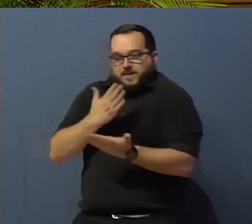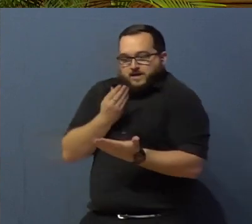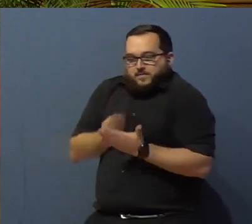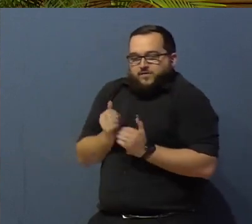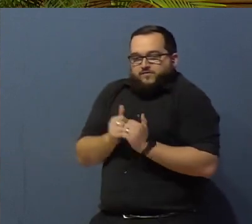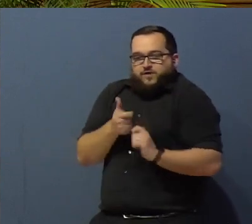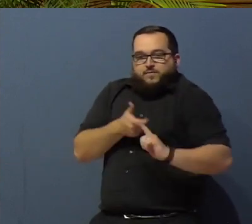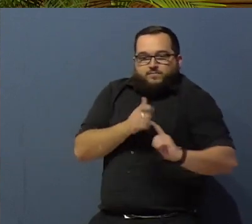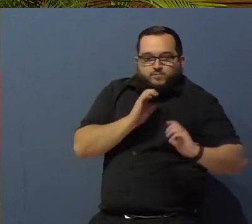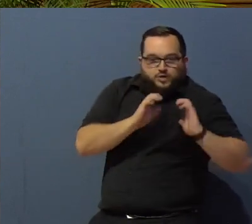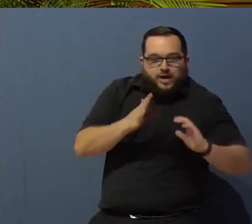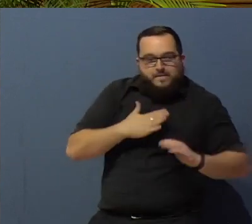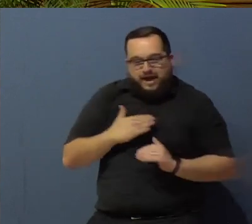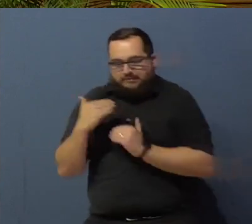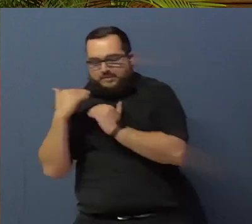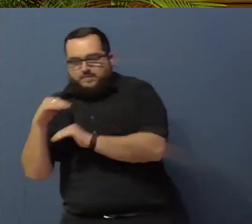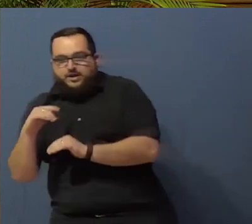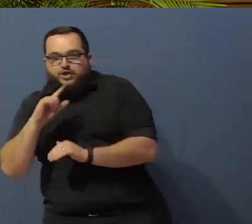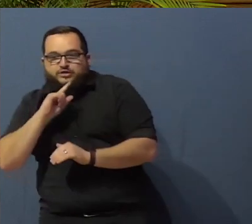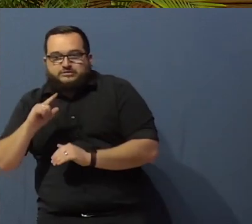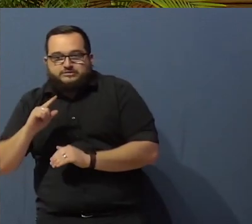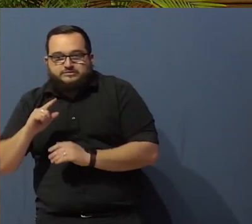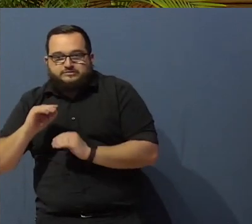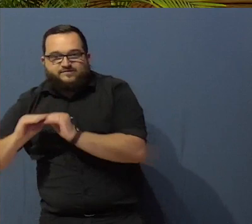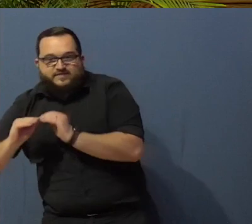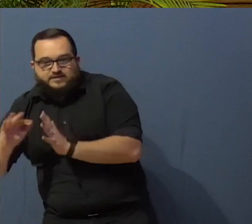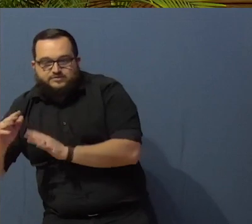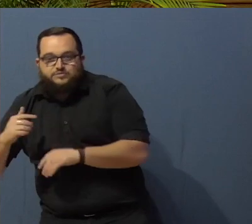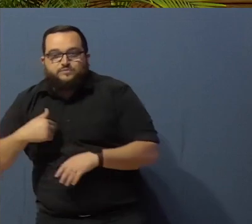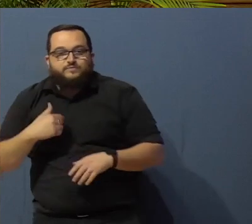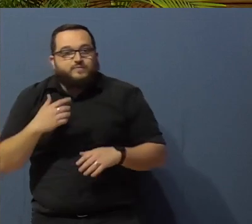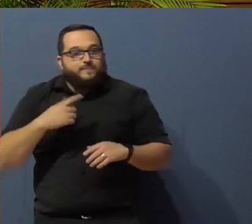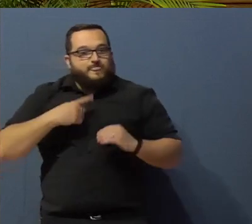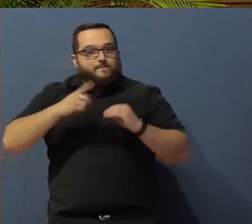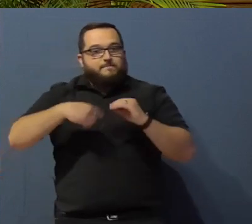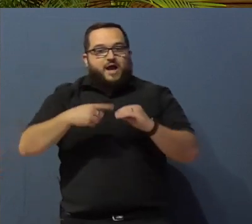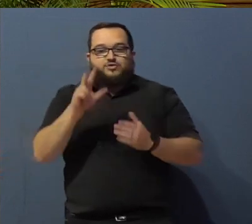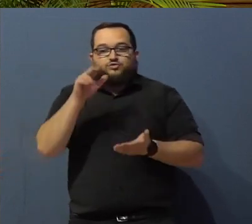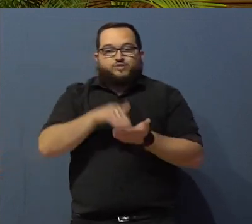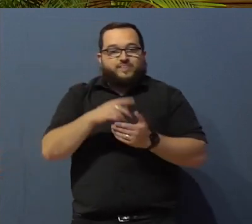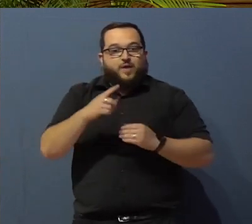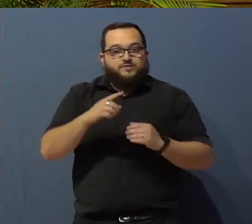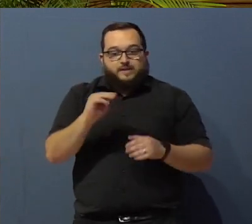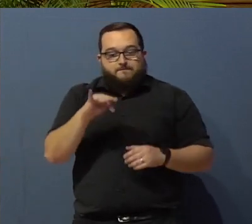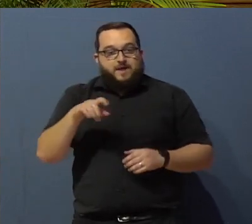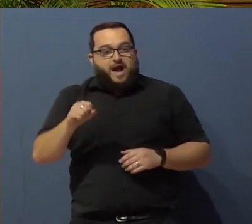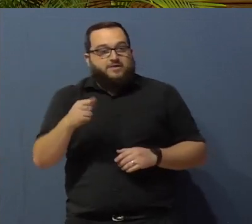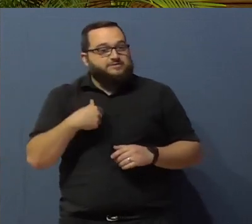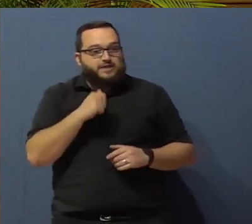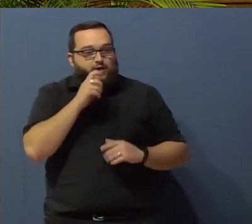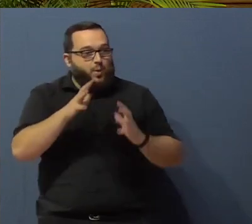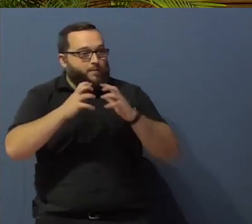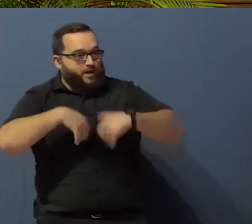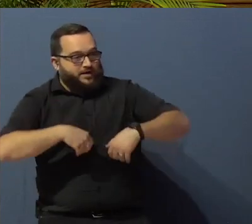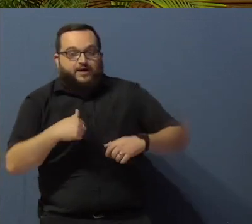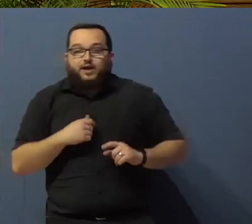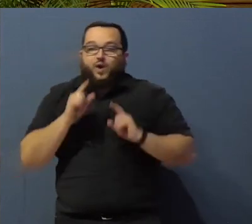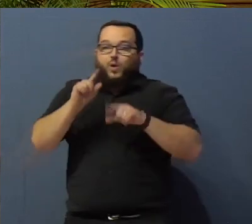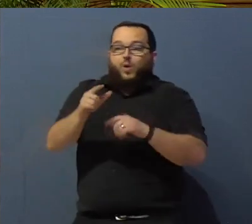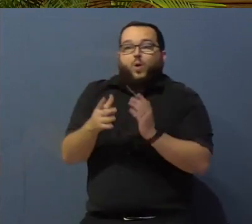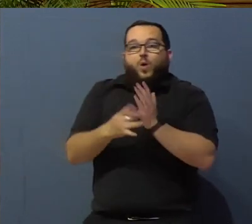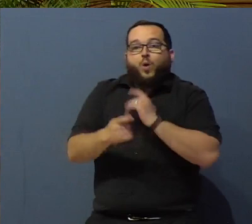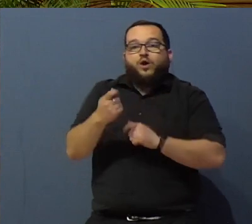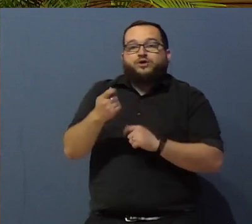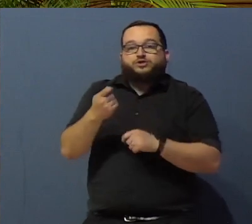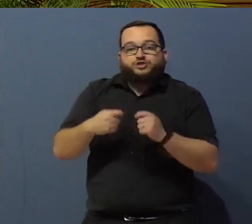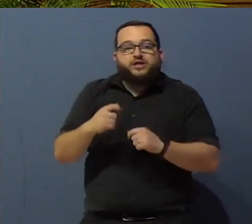limitations handiwork. So when I get 3,000 miles on my car, I don't just let it break down. I go and get an oil change using